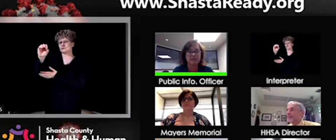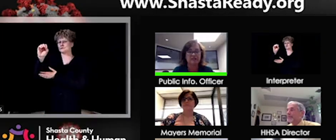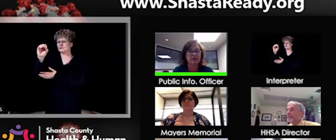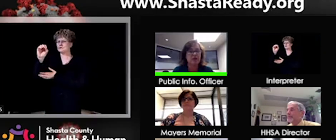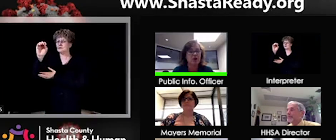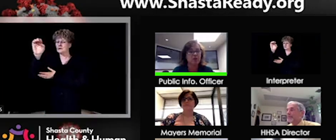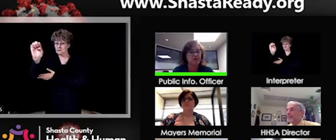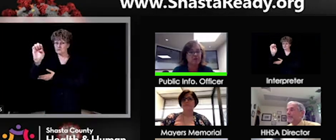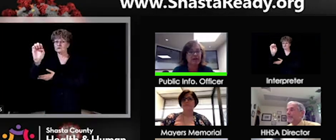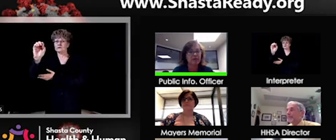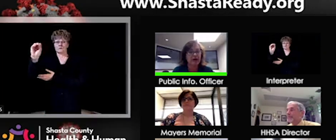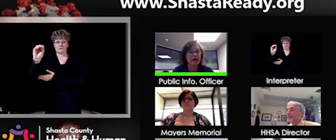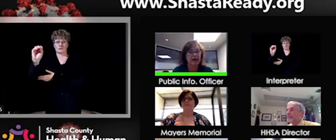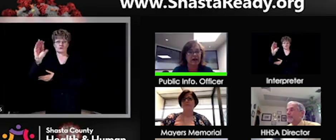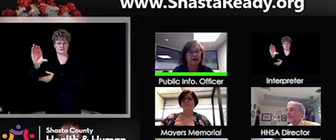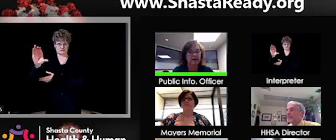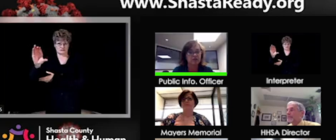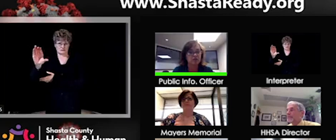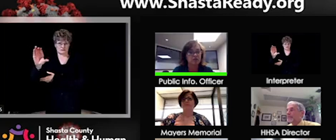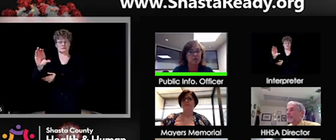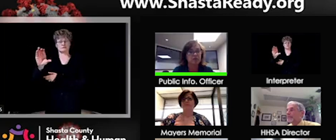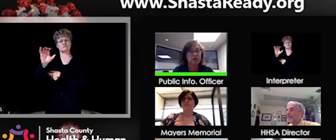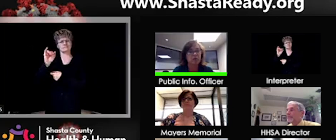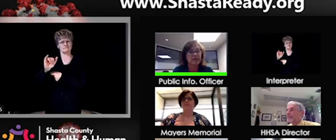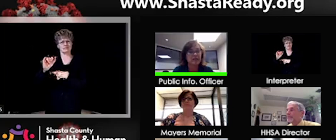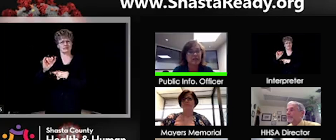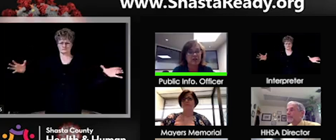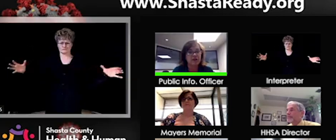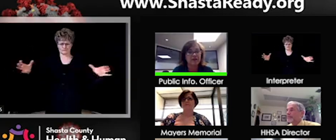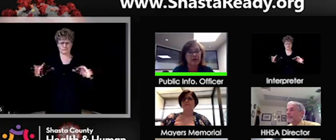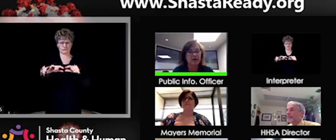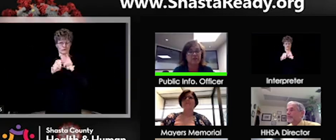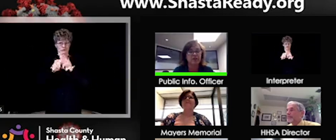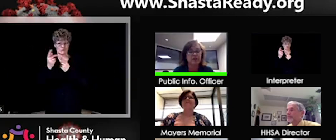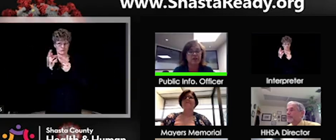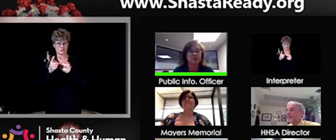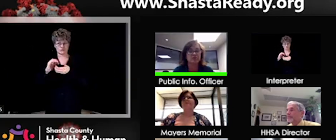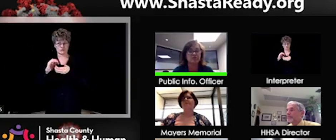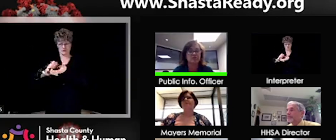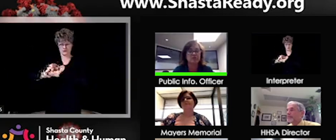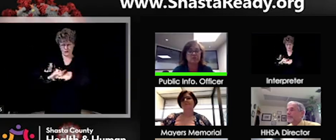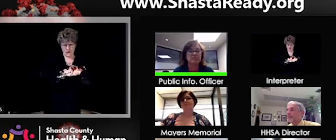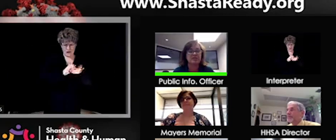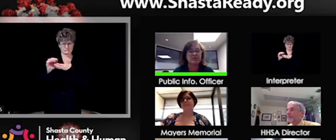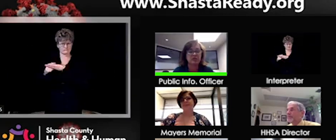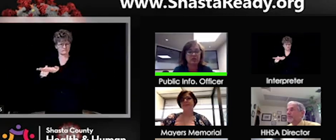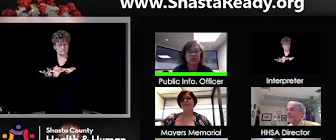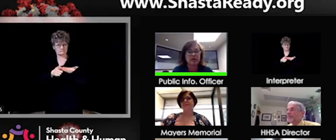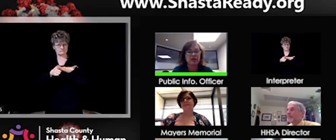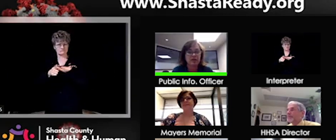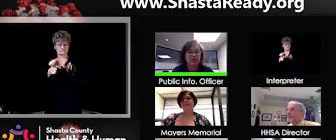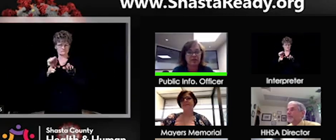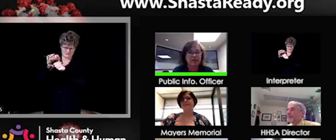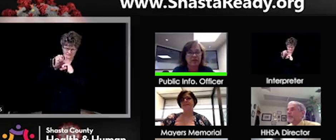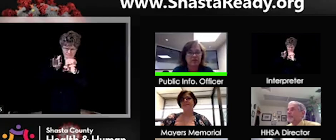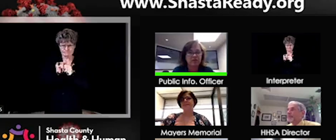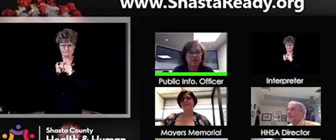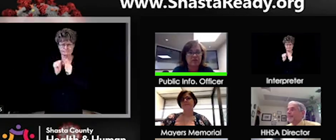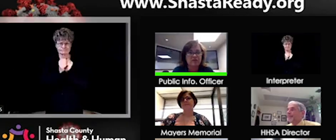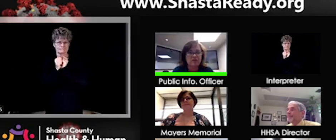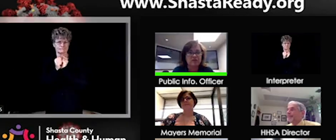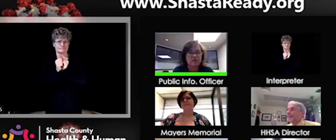means is that all these decisions are being made by this group of people working together, and that's how we've been able to, to proceed so